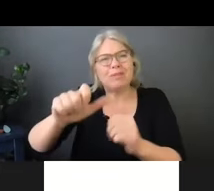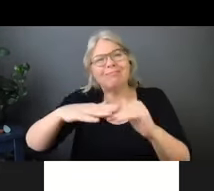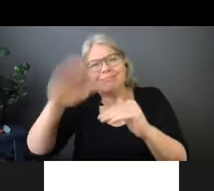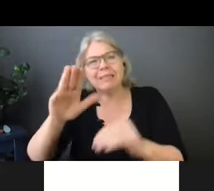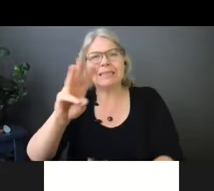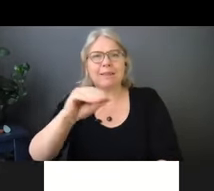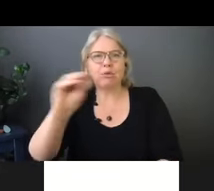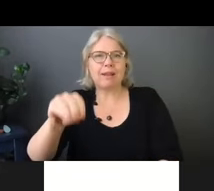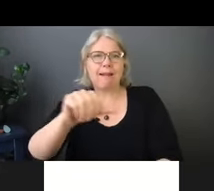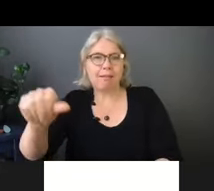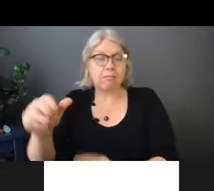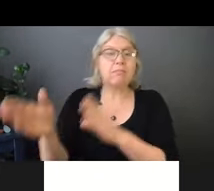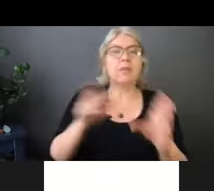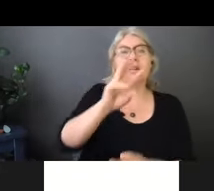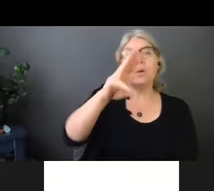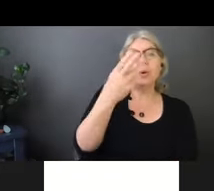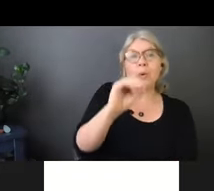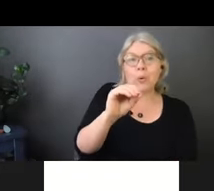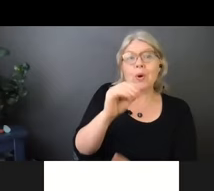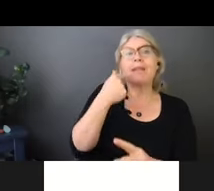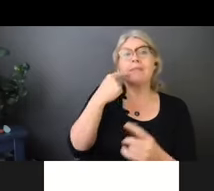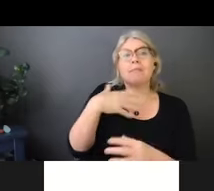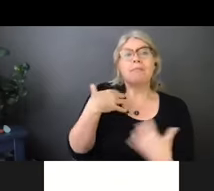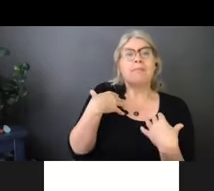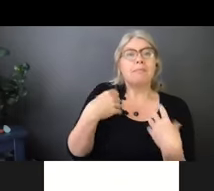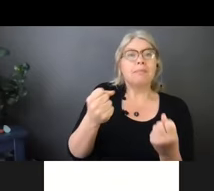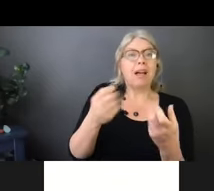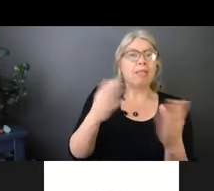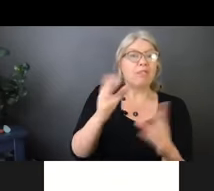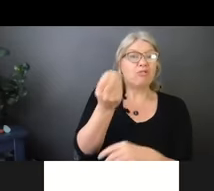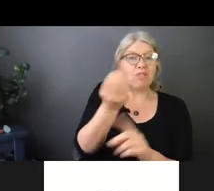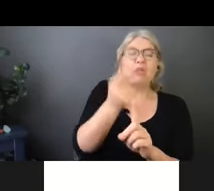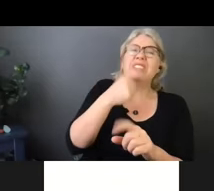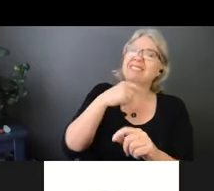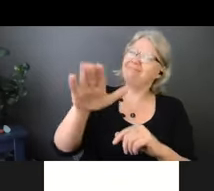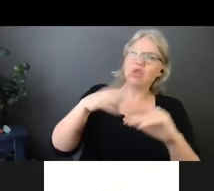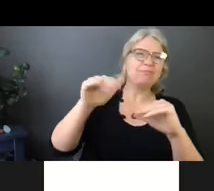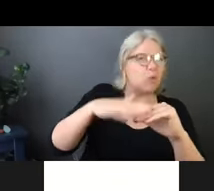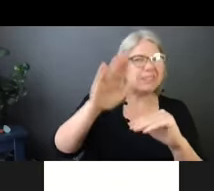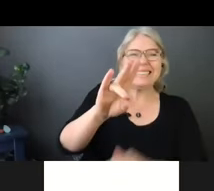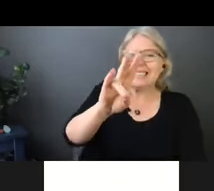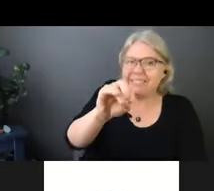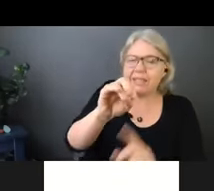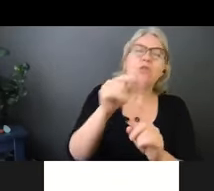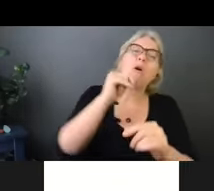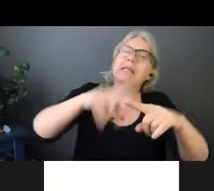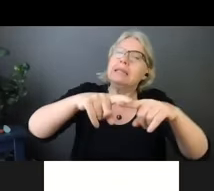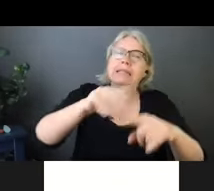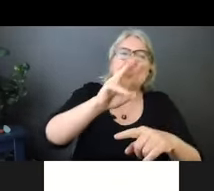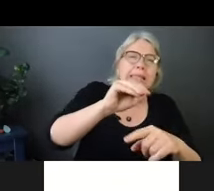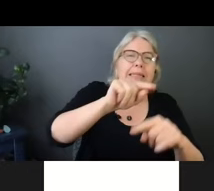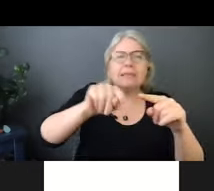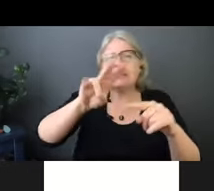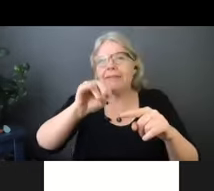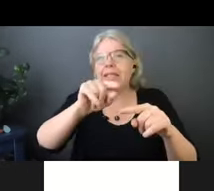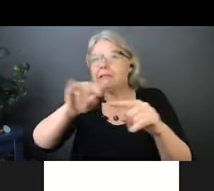Ontario suggest 70% alcohol content. So you're going to see variations of that. The process is the